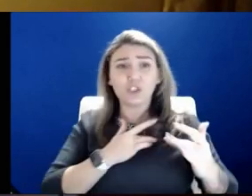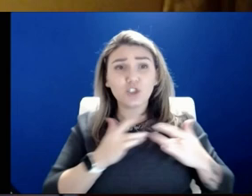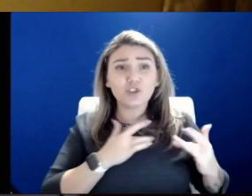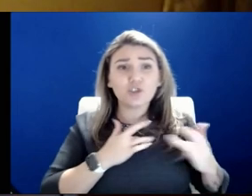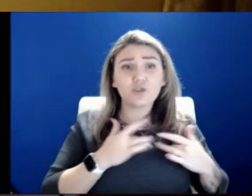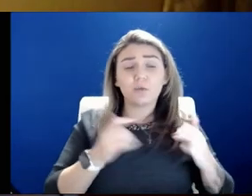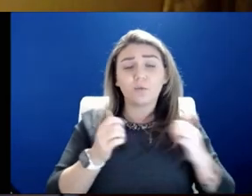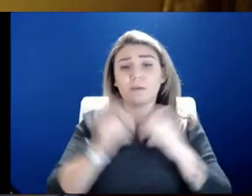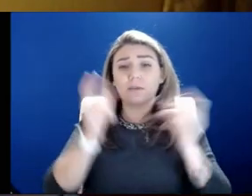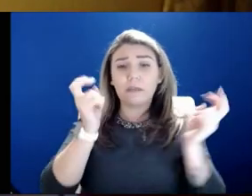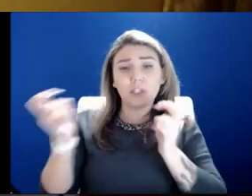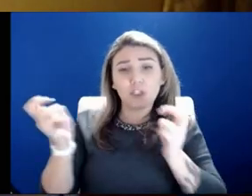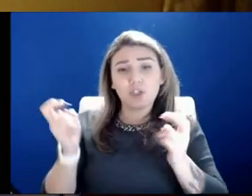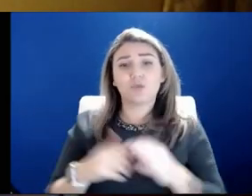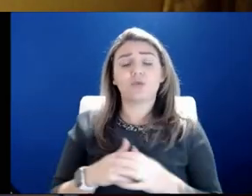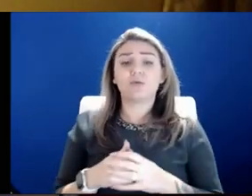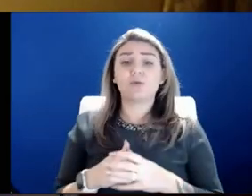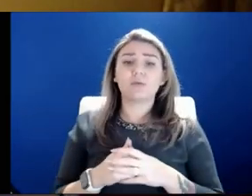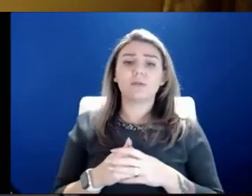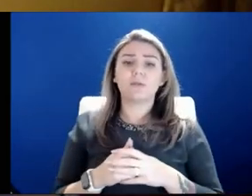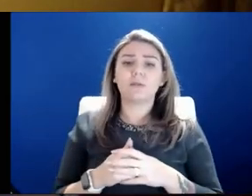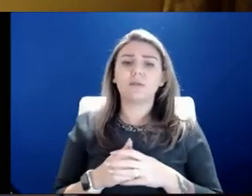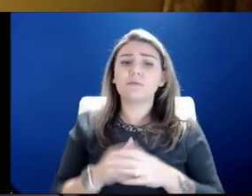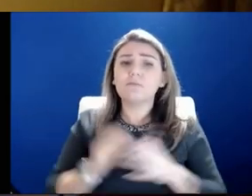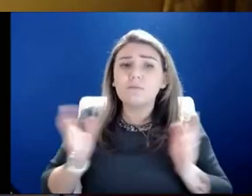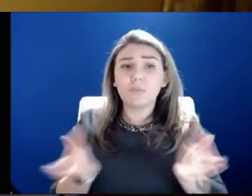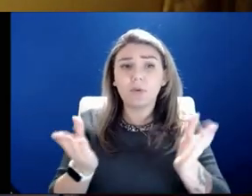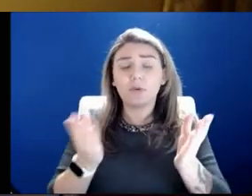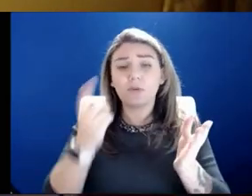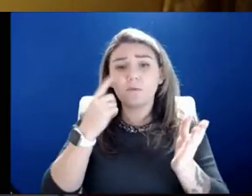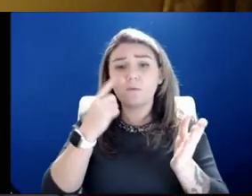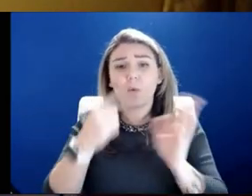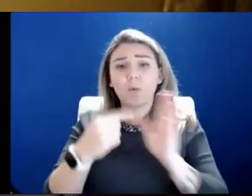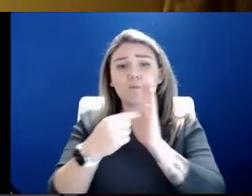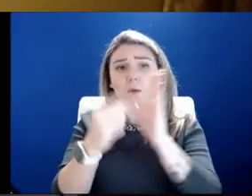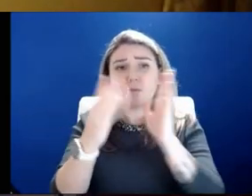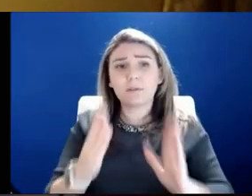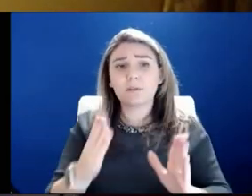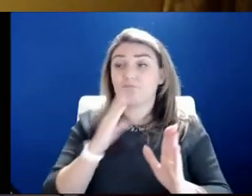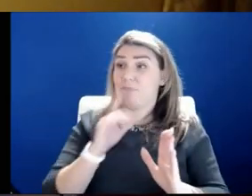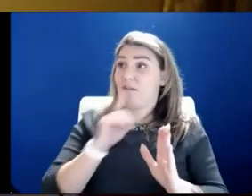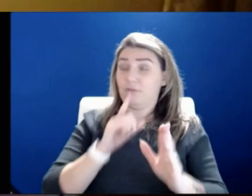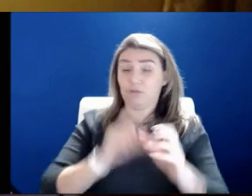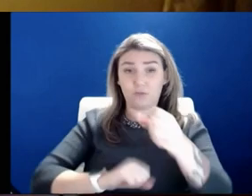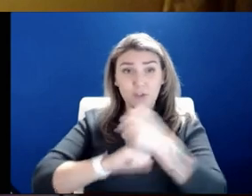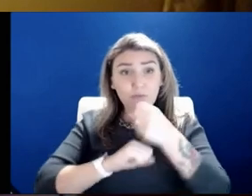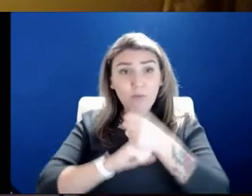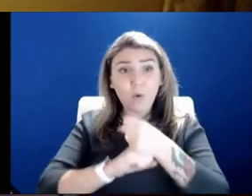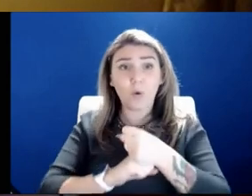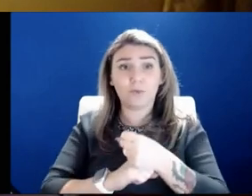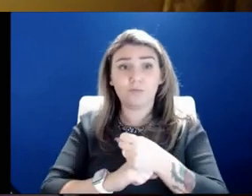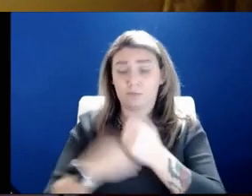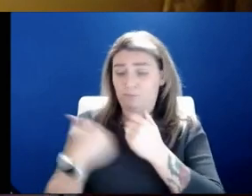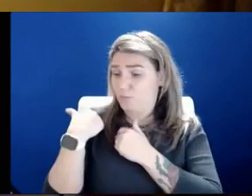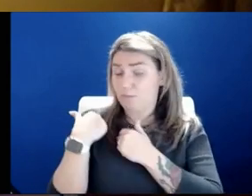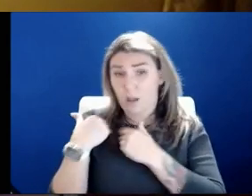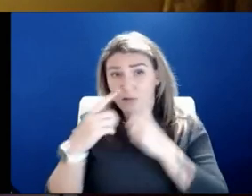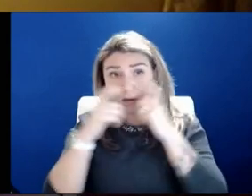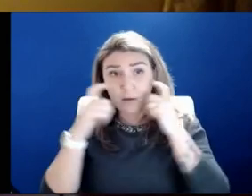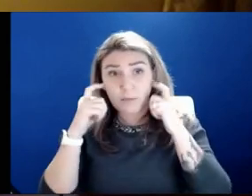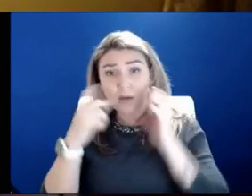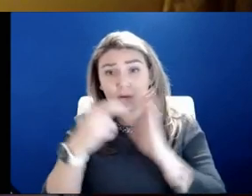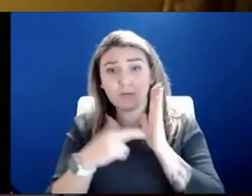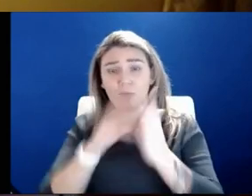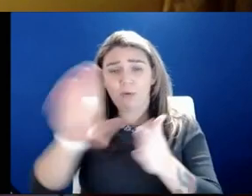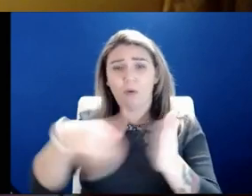these issues, you know, give some encouragement to the representatives that are actually supporting responsible mask rules. You know, all of us hear